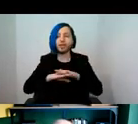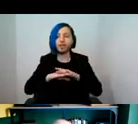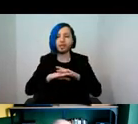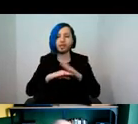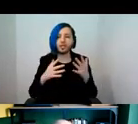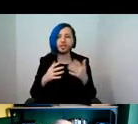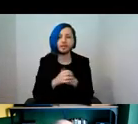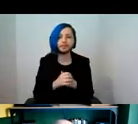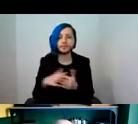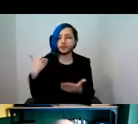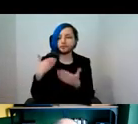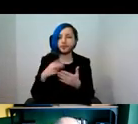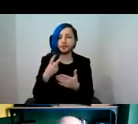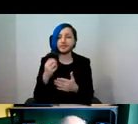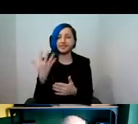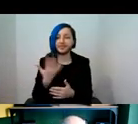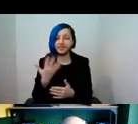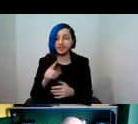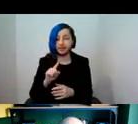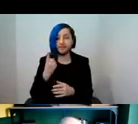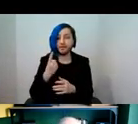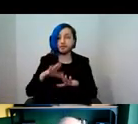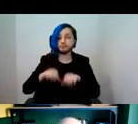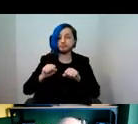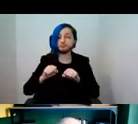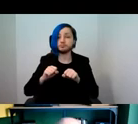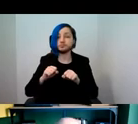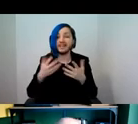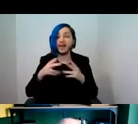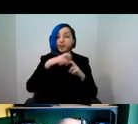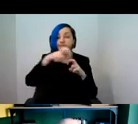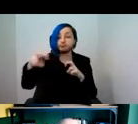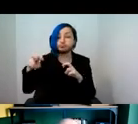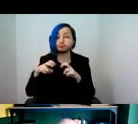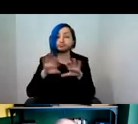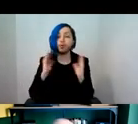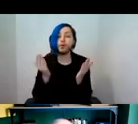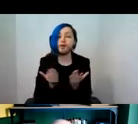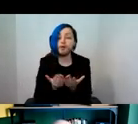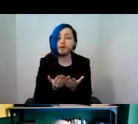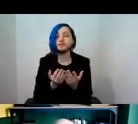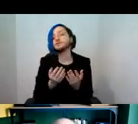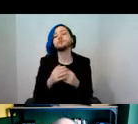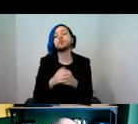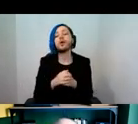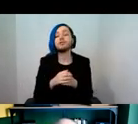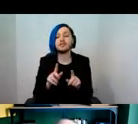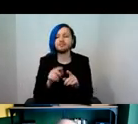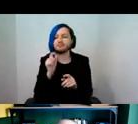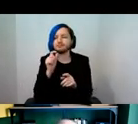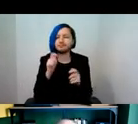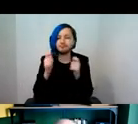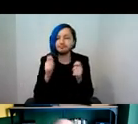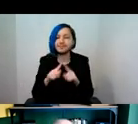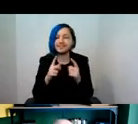Since 2015, when it was first released, it's gone round the world in multiple different manifestations or